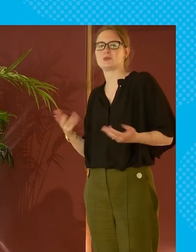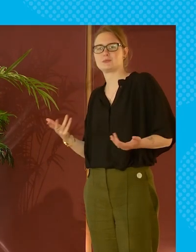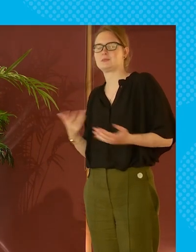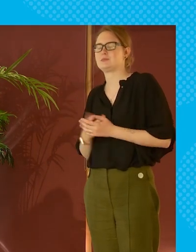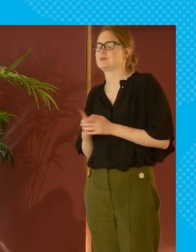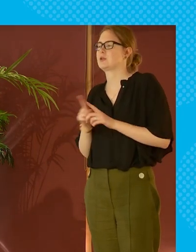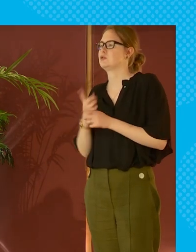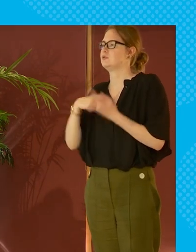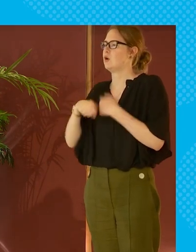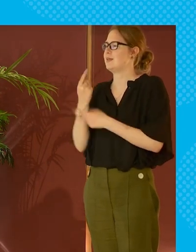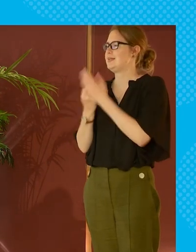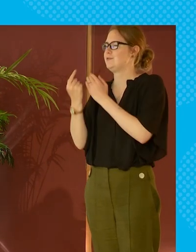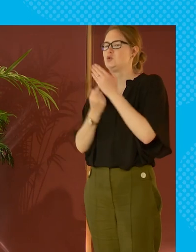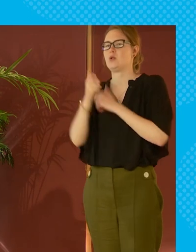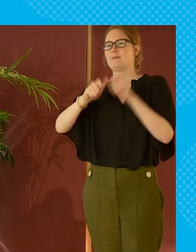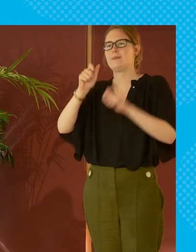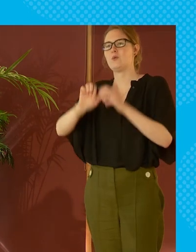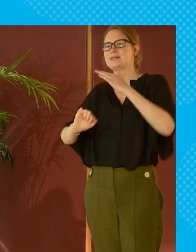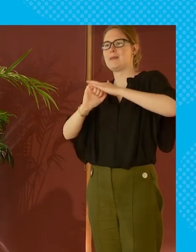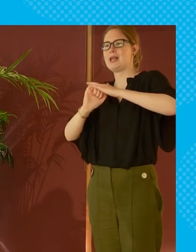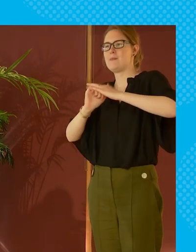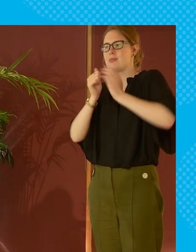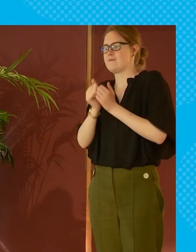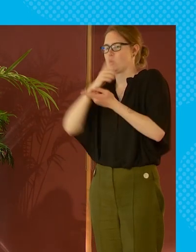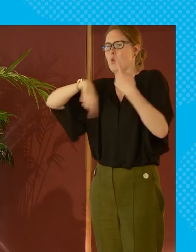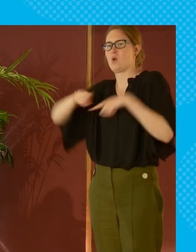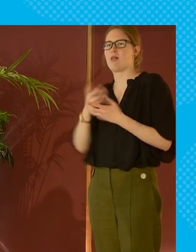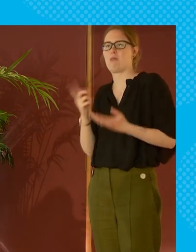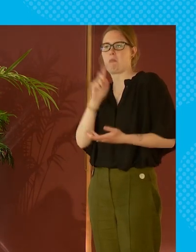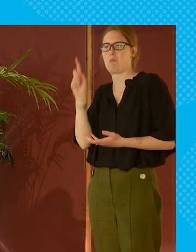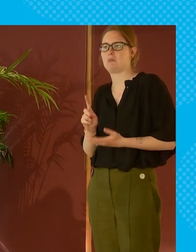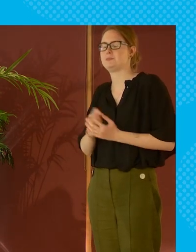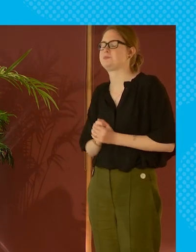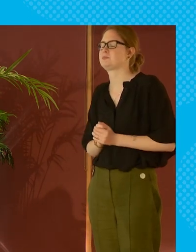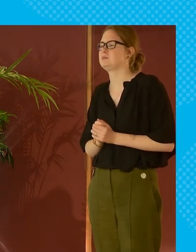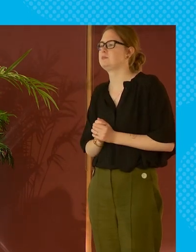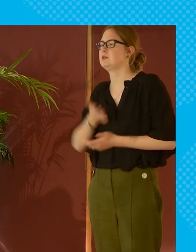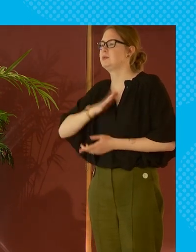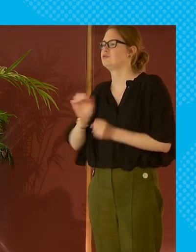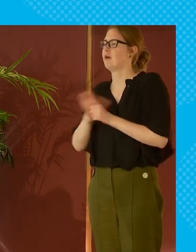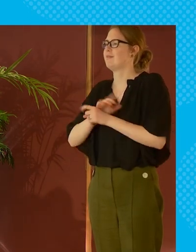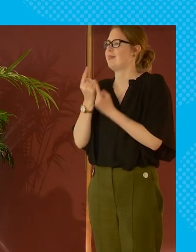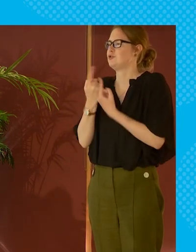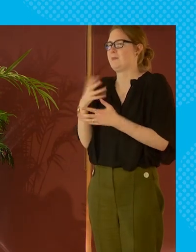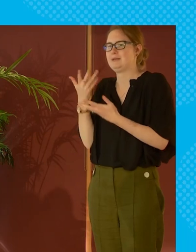for all our households and for all our individuals which then addresses some of the issues